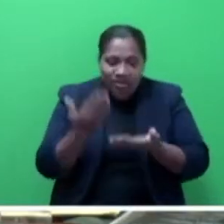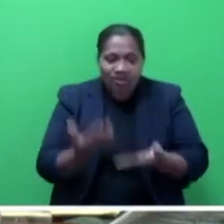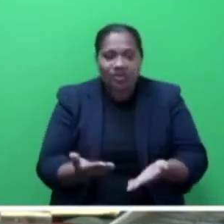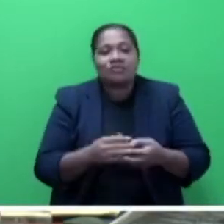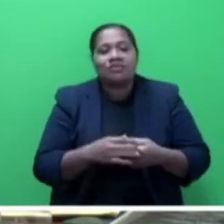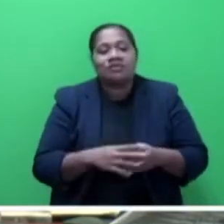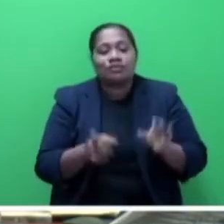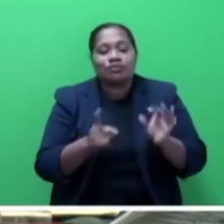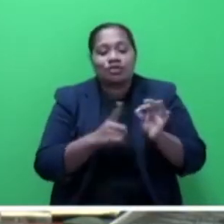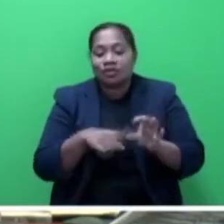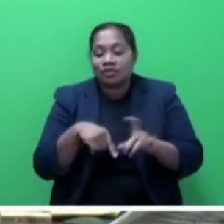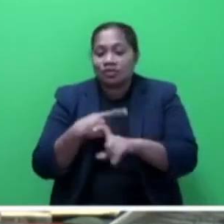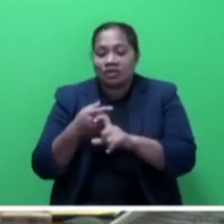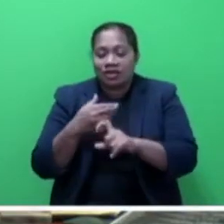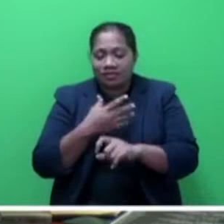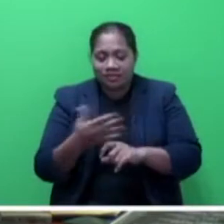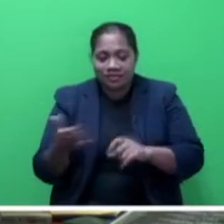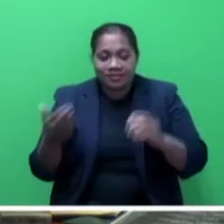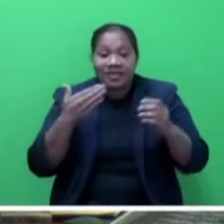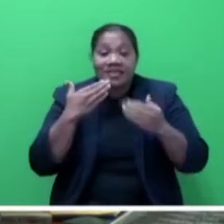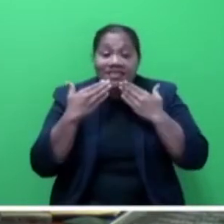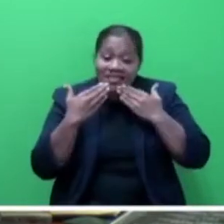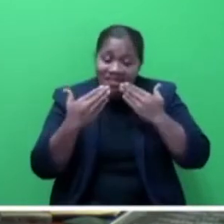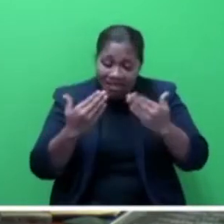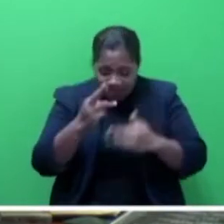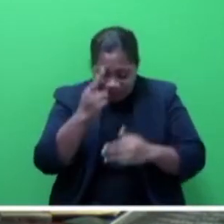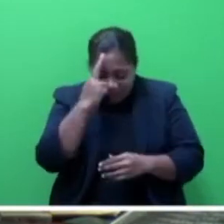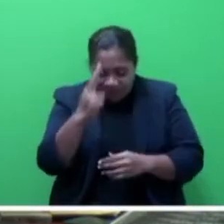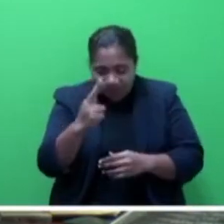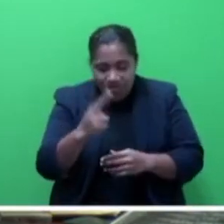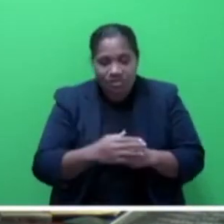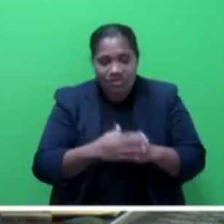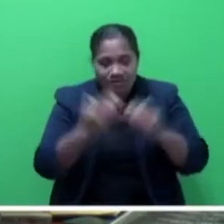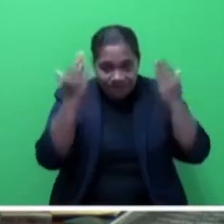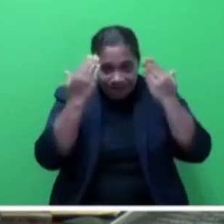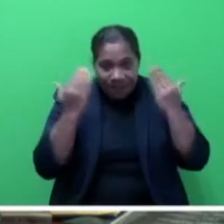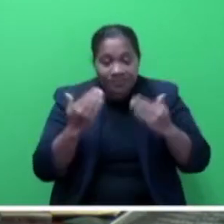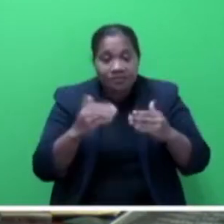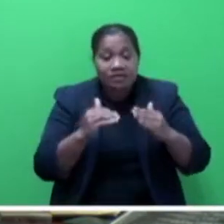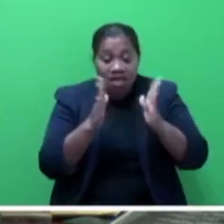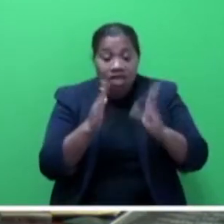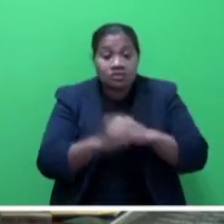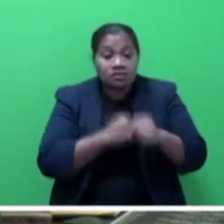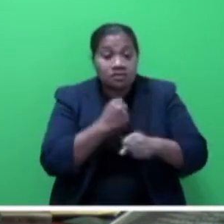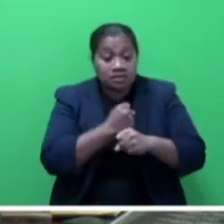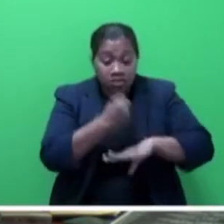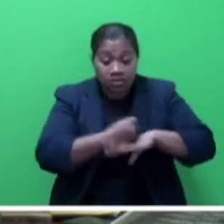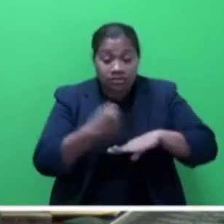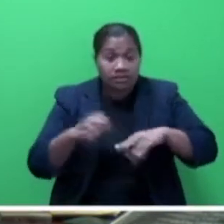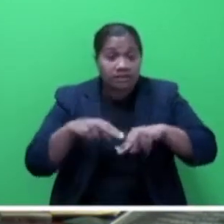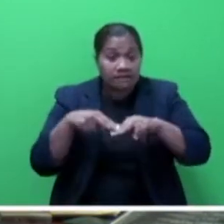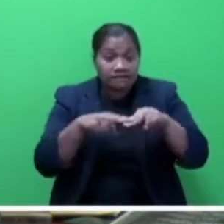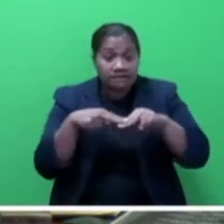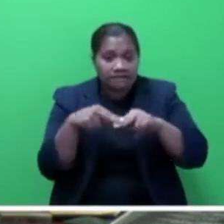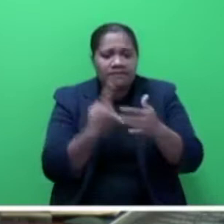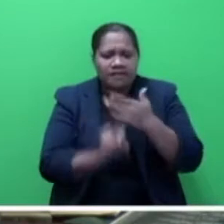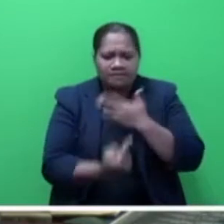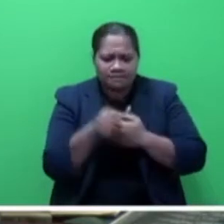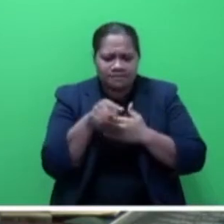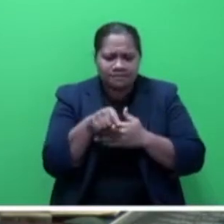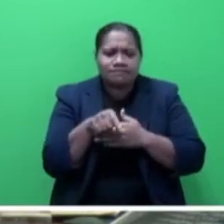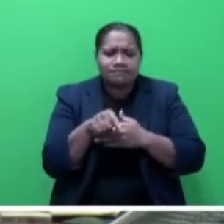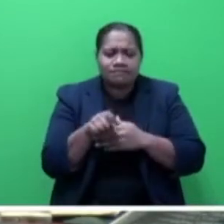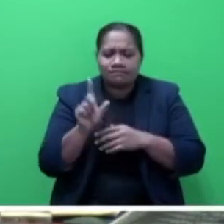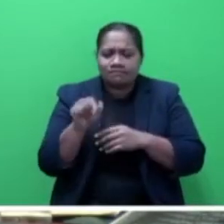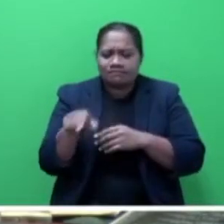'am. Thank you, Mr. Speaker, sir. Mr. Speaker, sir, the Housing Authority of Fiji obtained development lease for